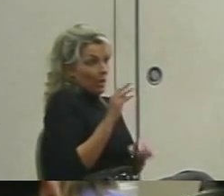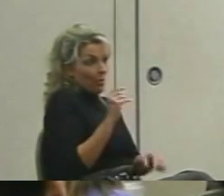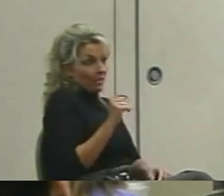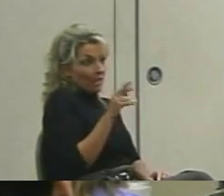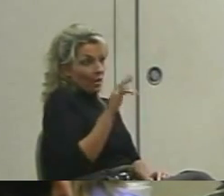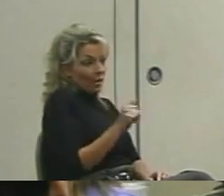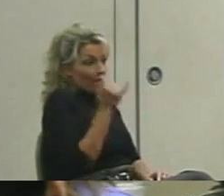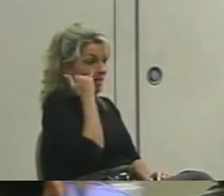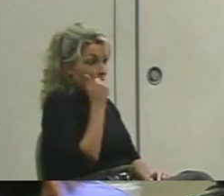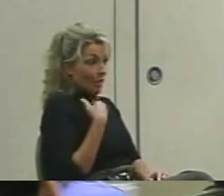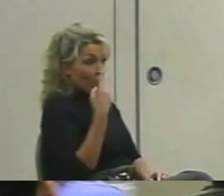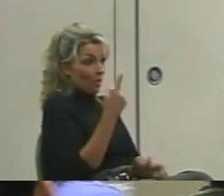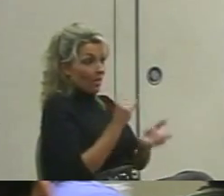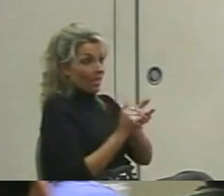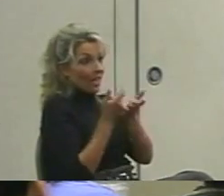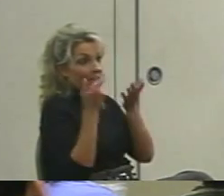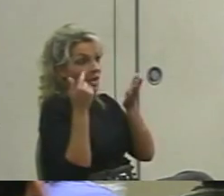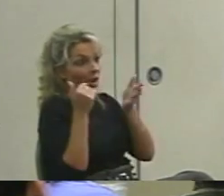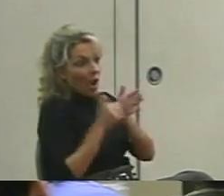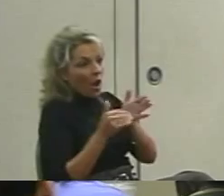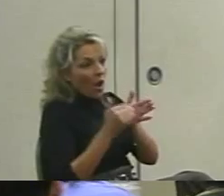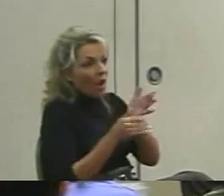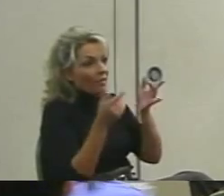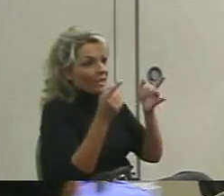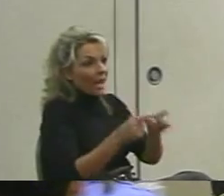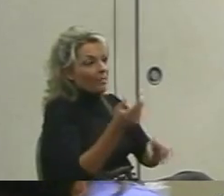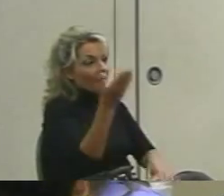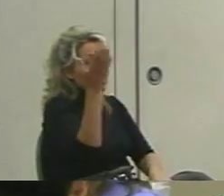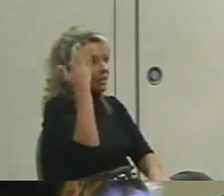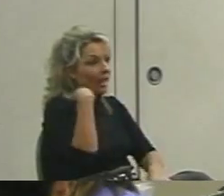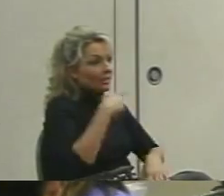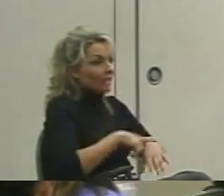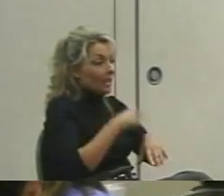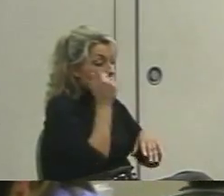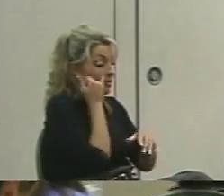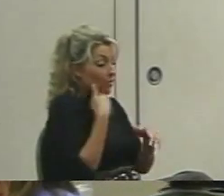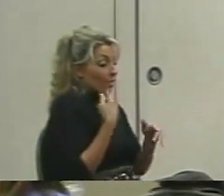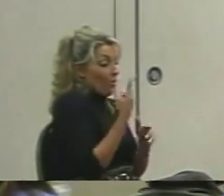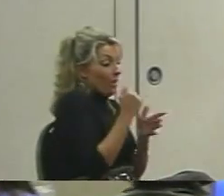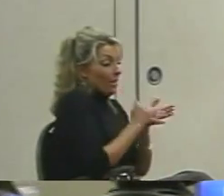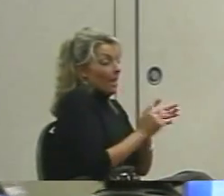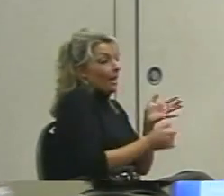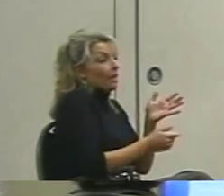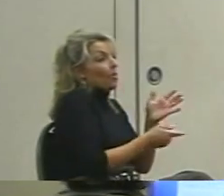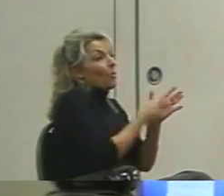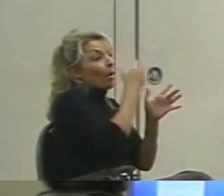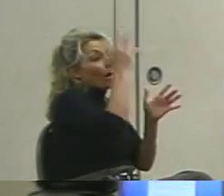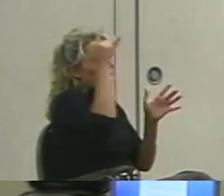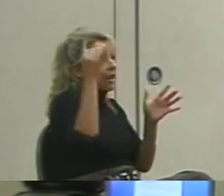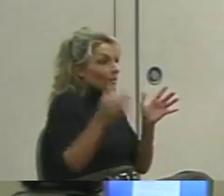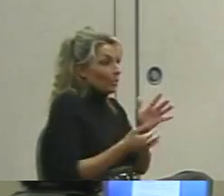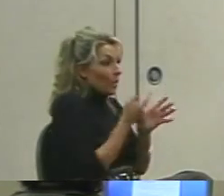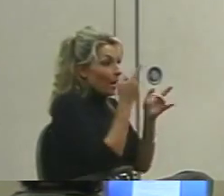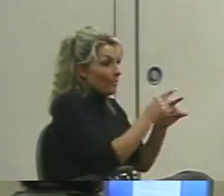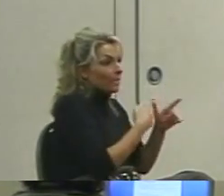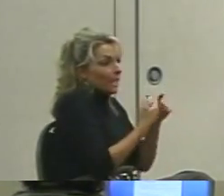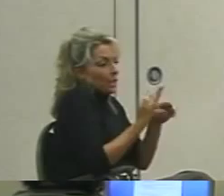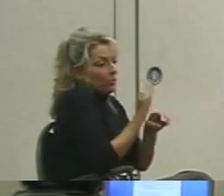If you had one that happened a ton of times last time. If you have one that happens rarely, then use partial.